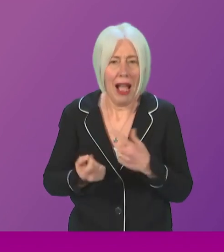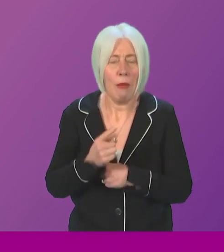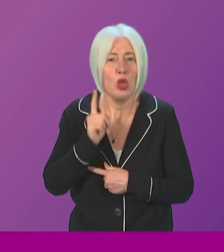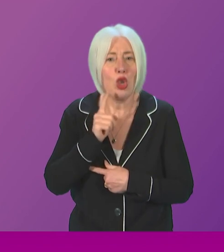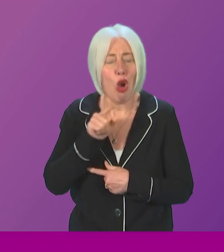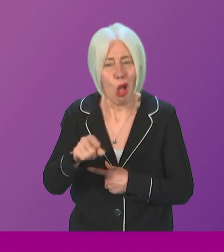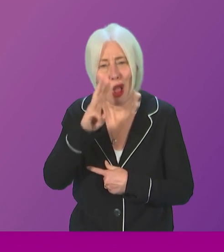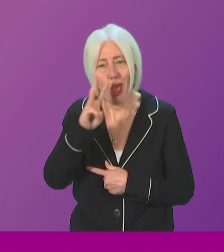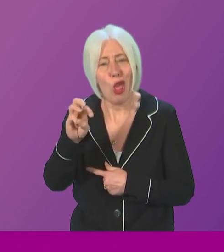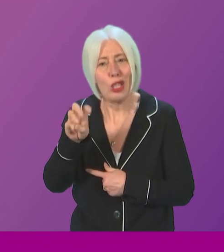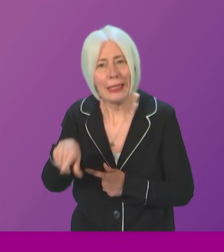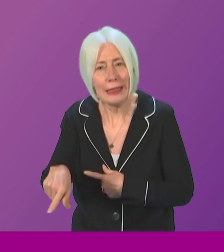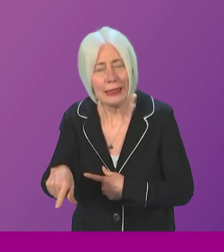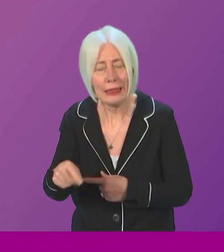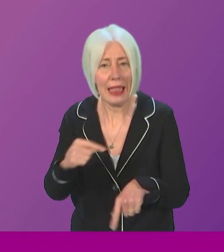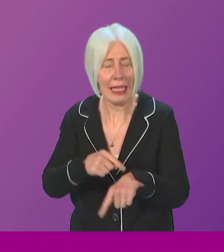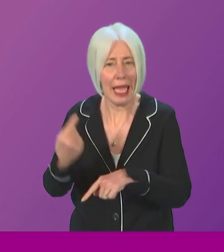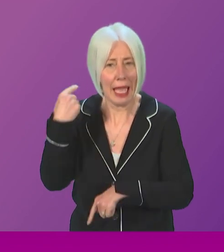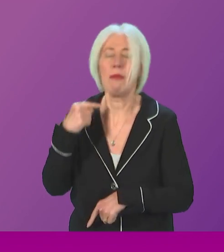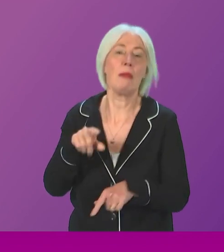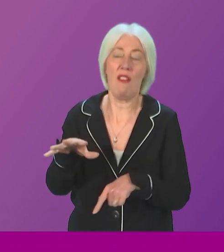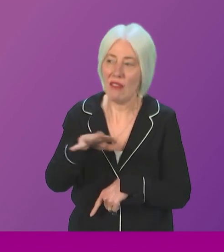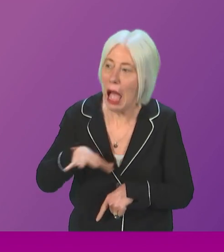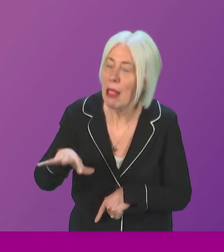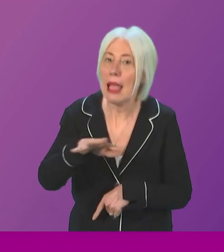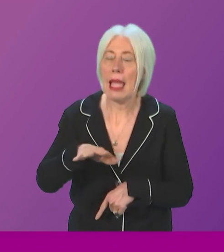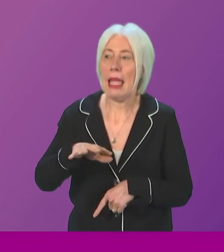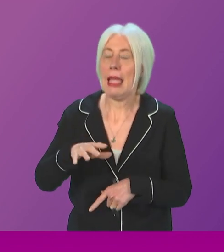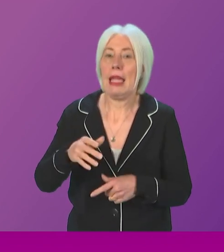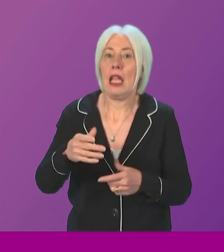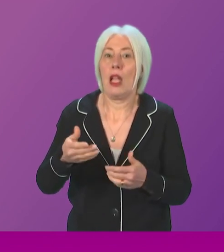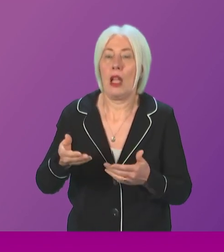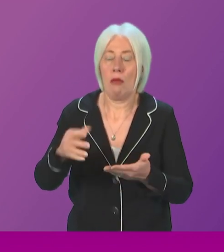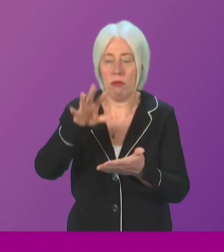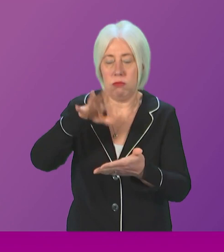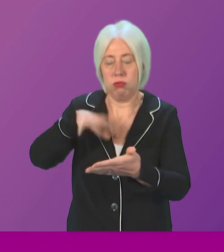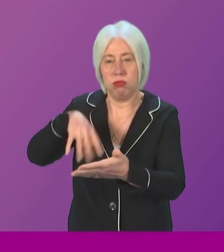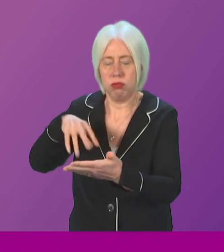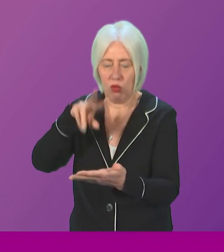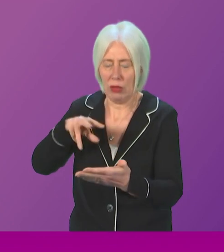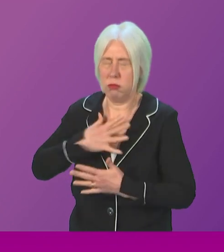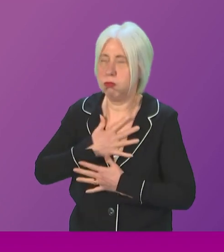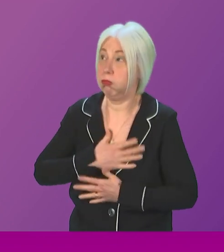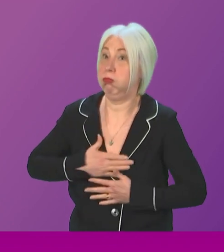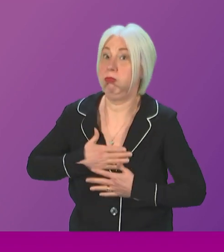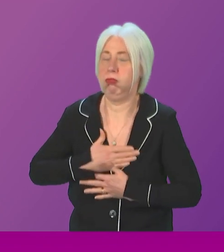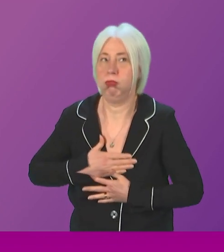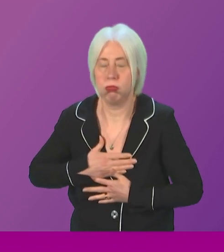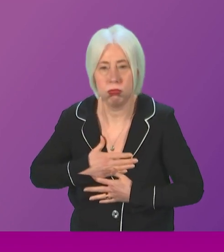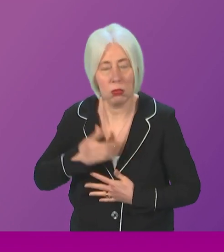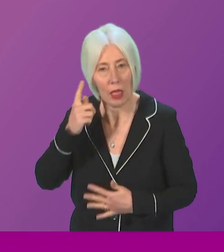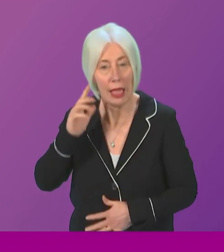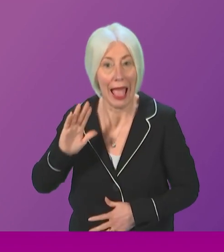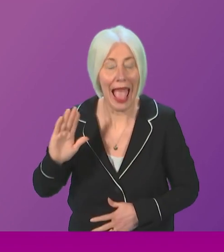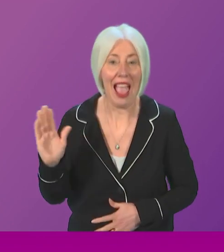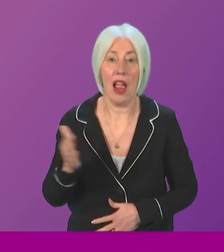victim who was 30-year-old at the time. And I also heard from her family on the public statements that have been made. And anybody, I think everybody, frankly,